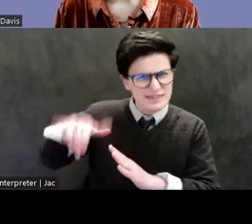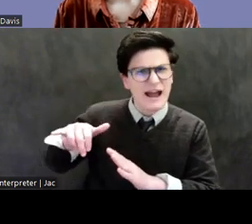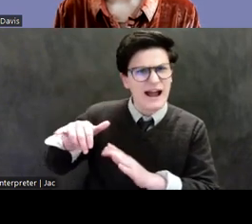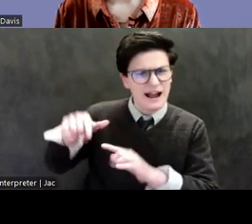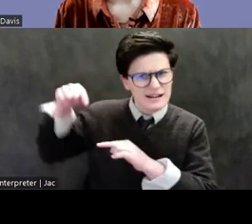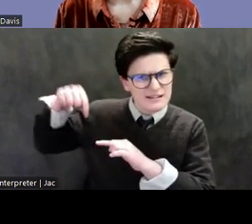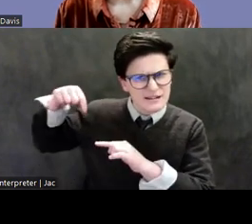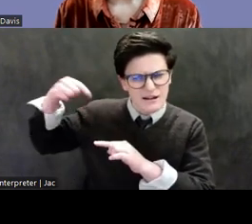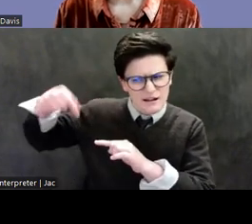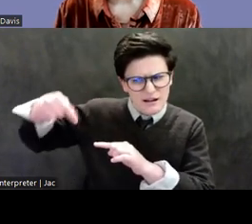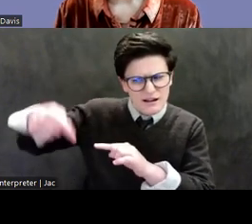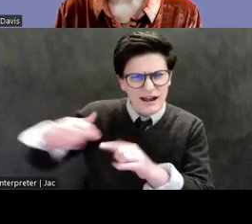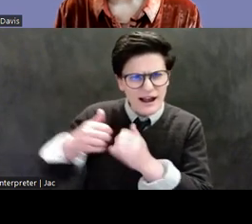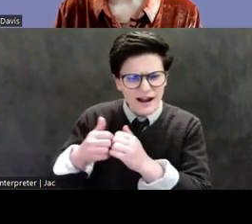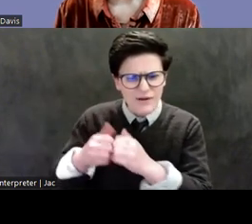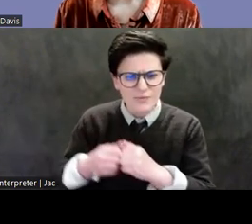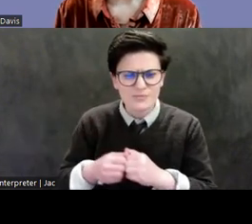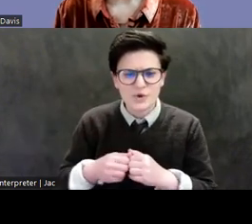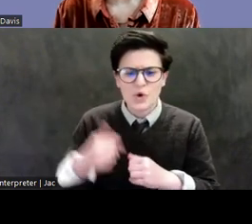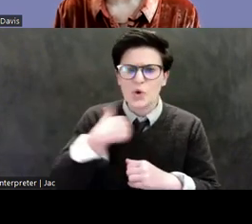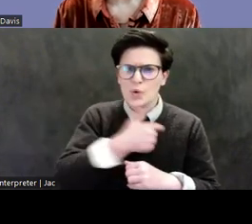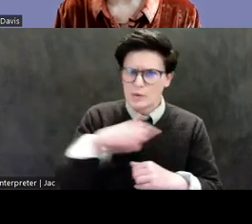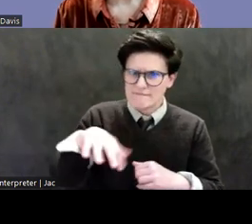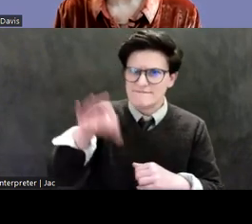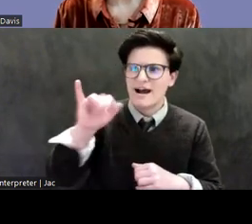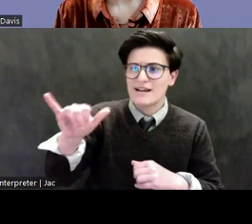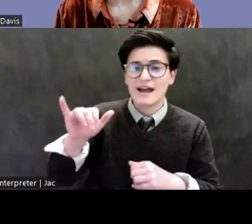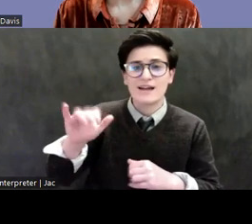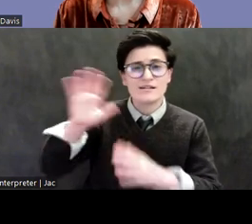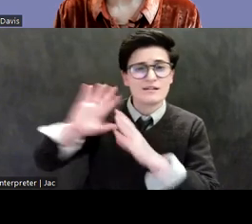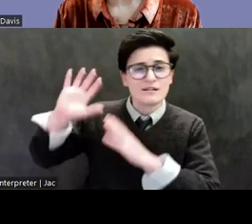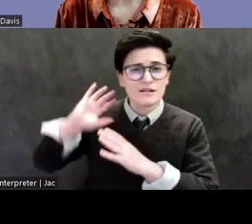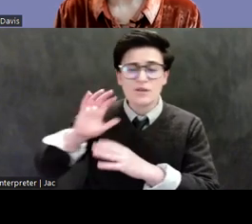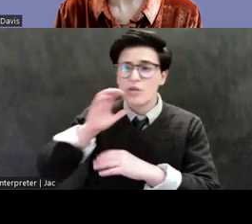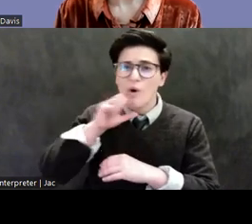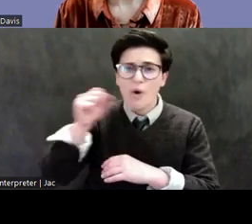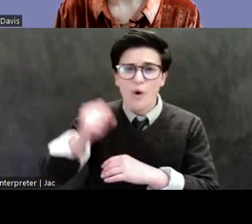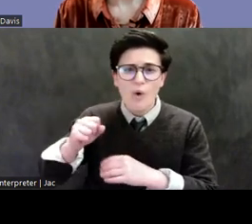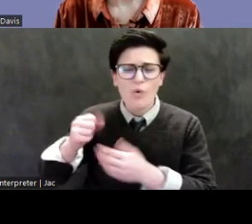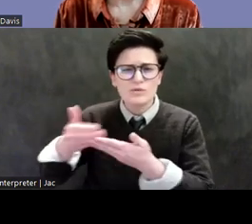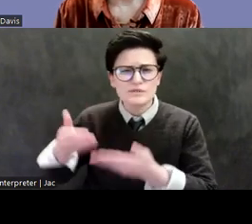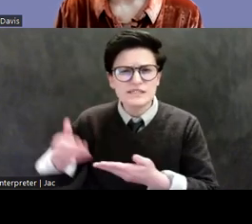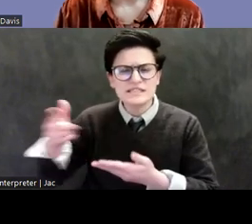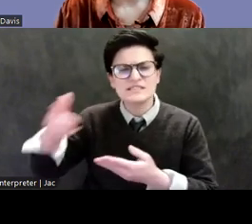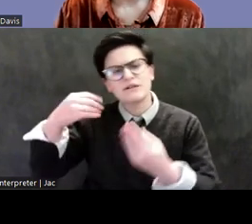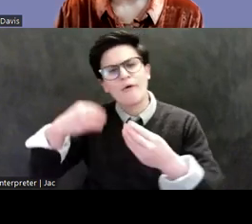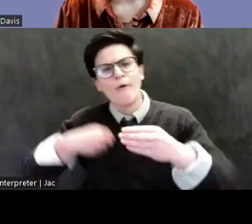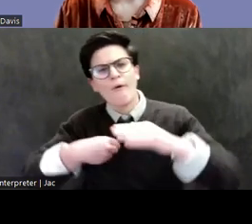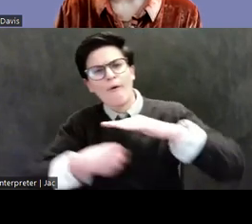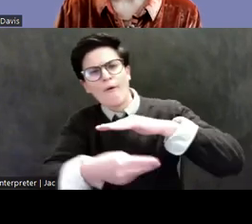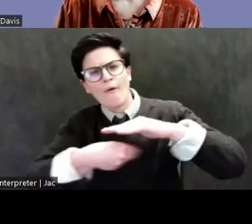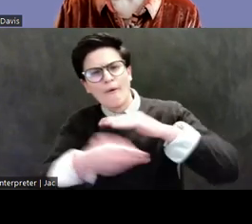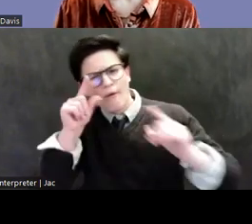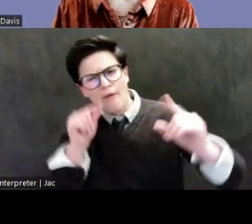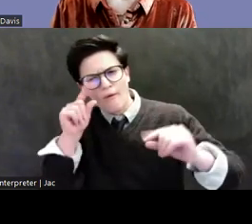the common treasure of mankind is squandered at a rate that matches the melting of Antarctica, and business goes on. Slide.